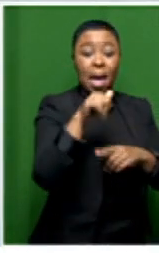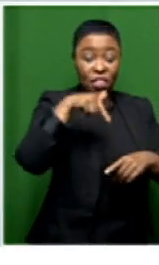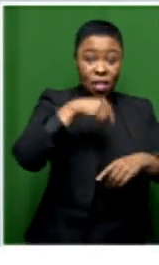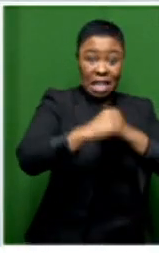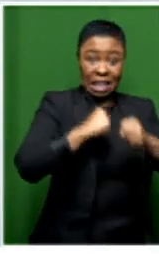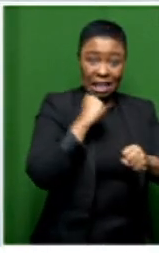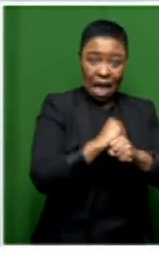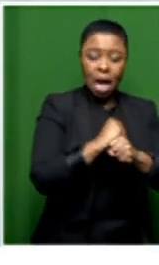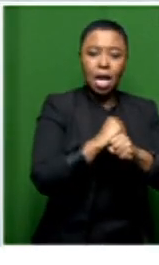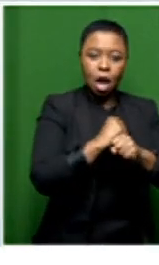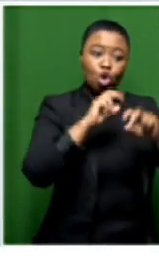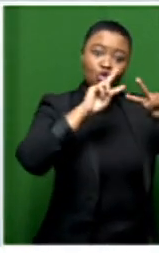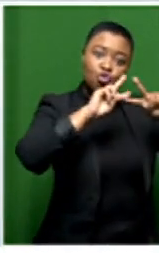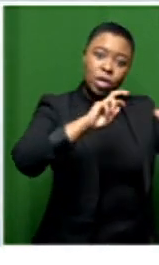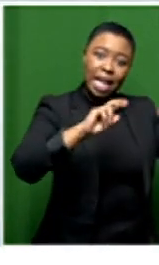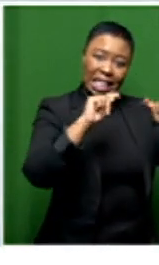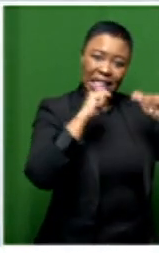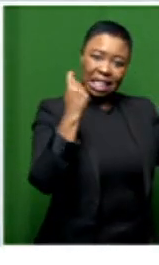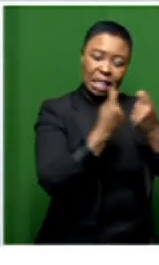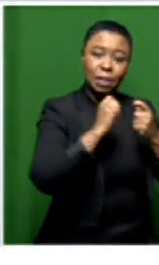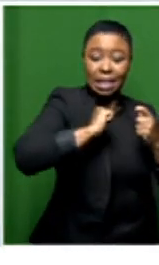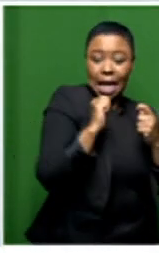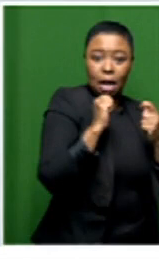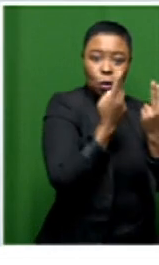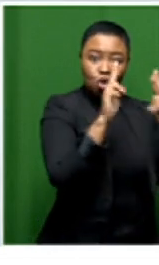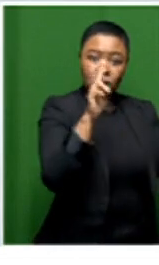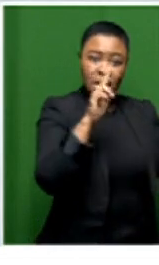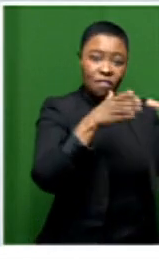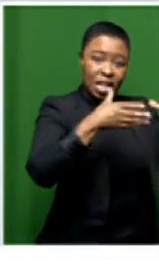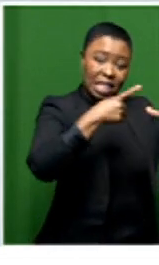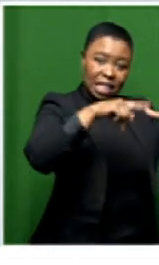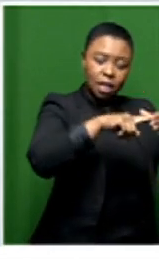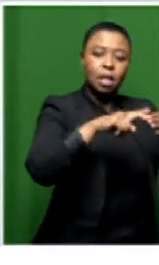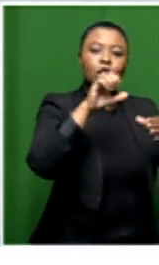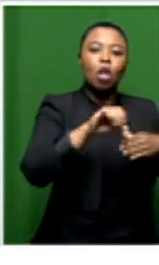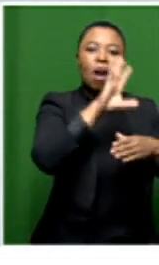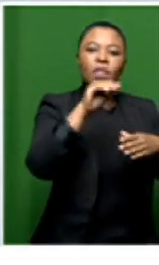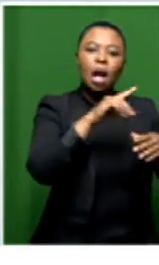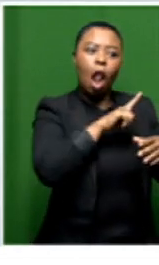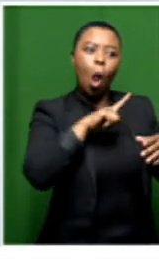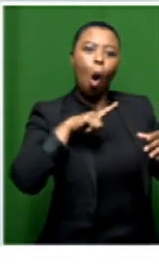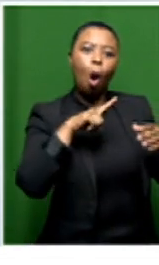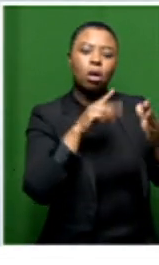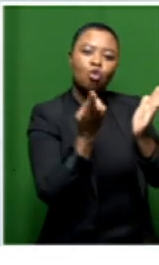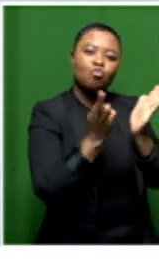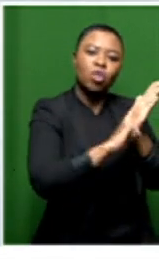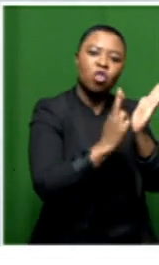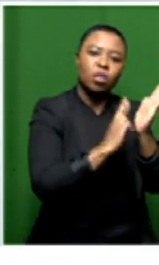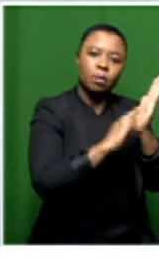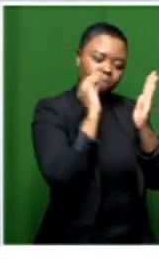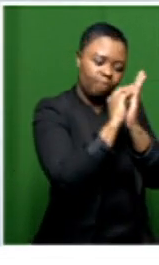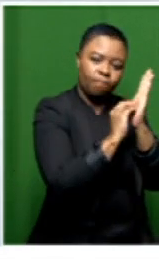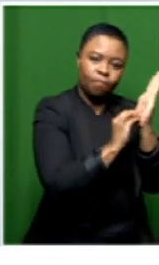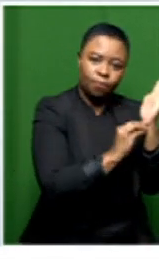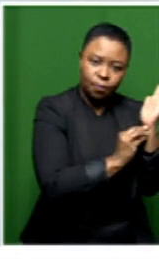as a research team and the salambosh university launched a long covert south african long covert registry and from on